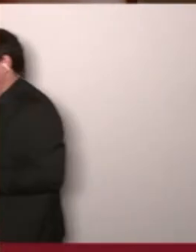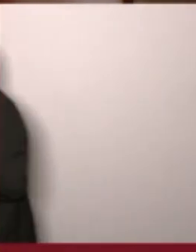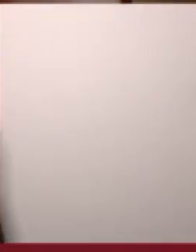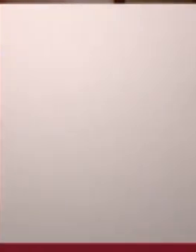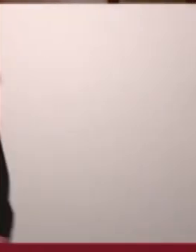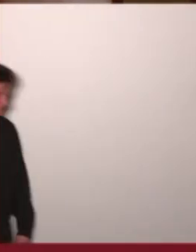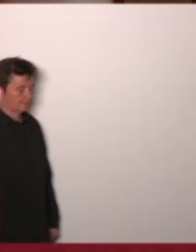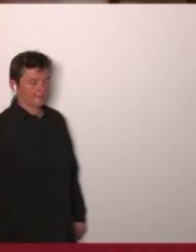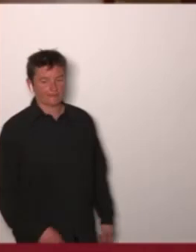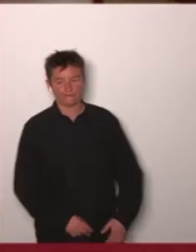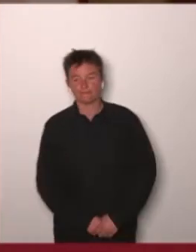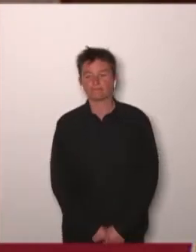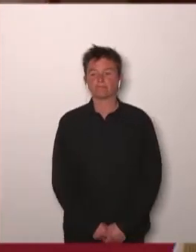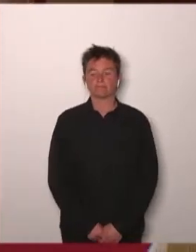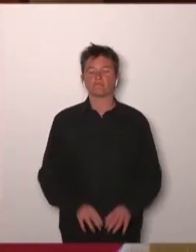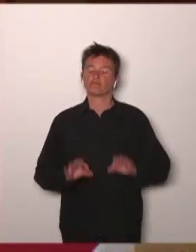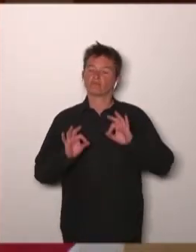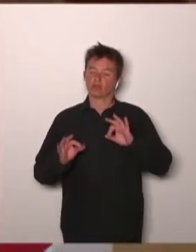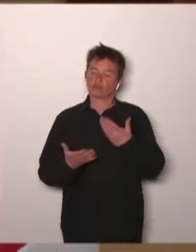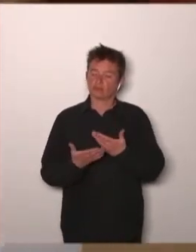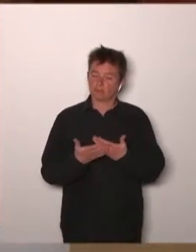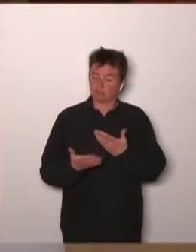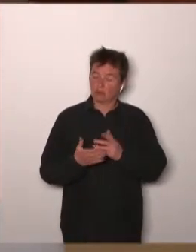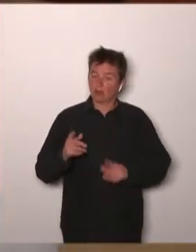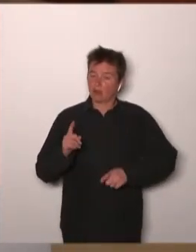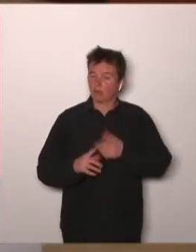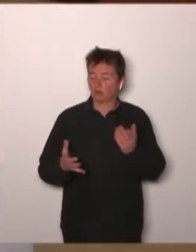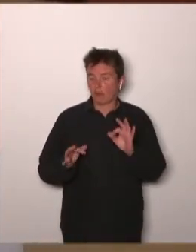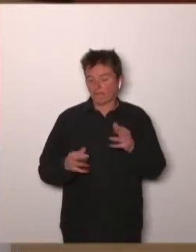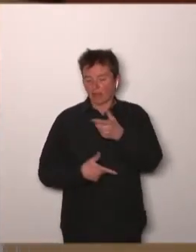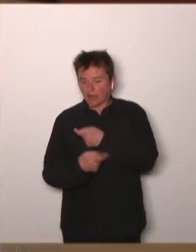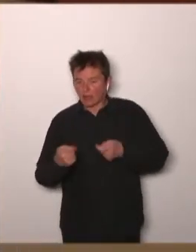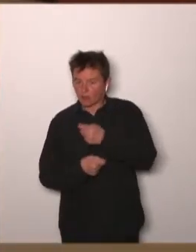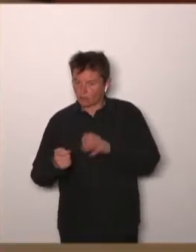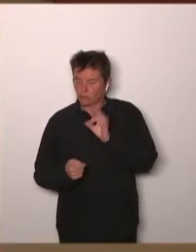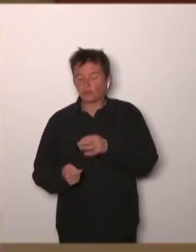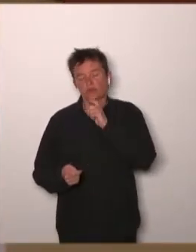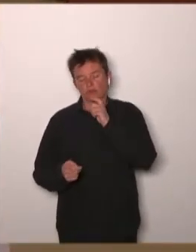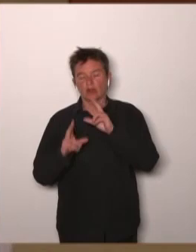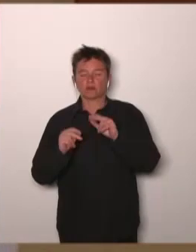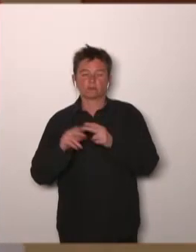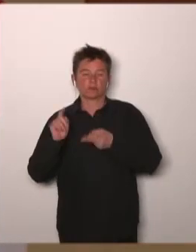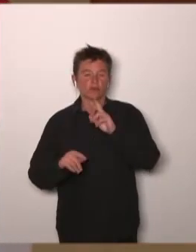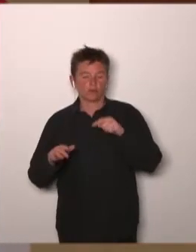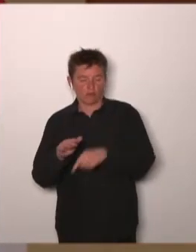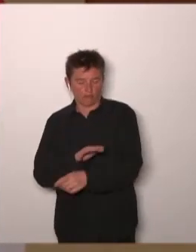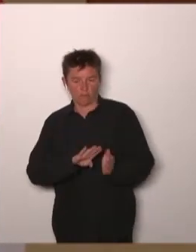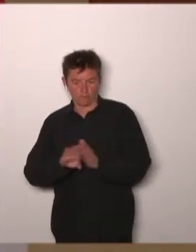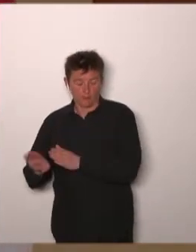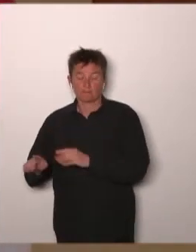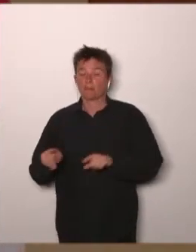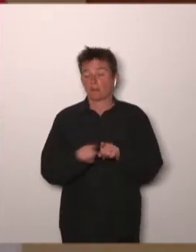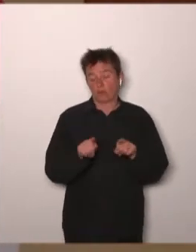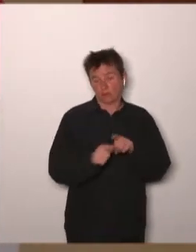issue on that and we might come back to it afterwards. Yet, there is another big issue is that if we have more clinical